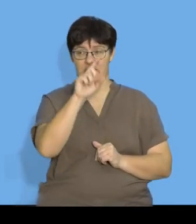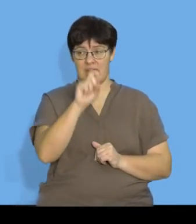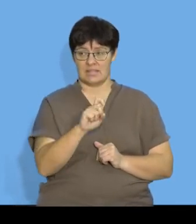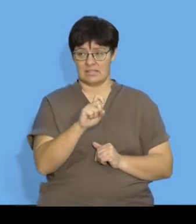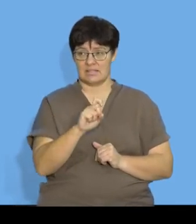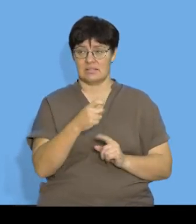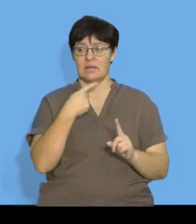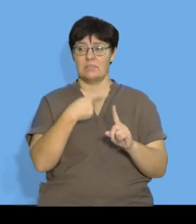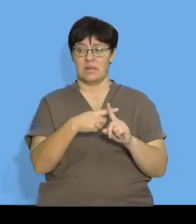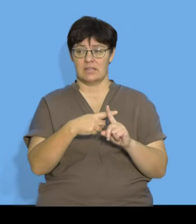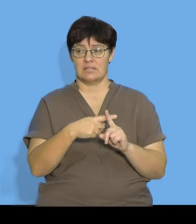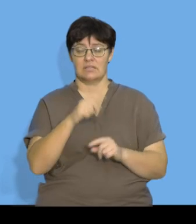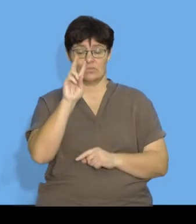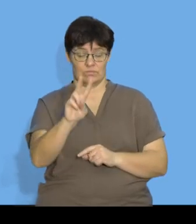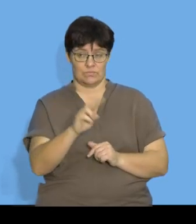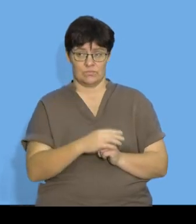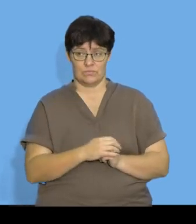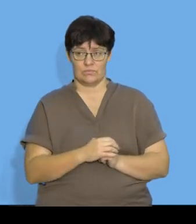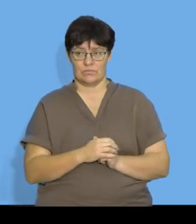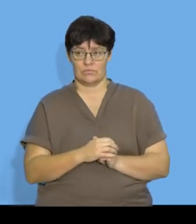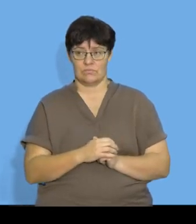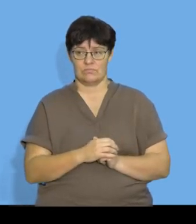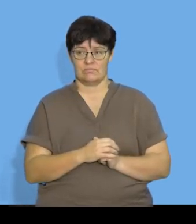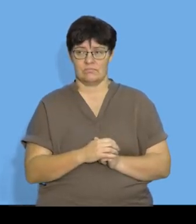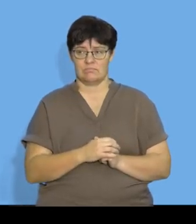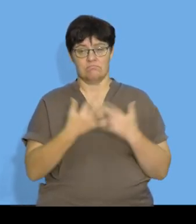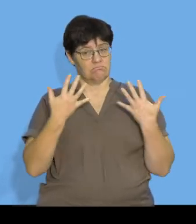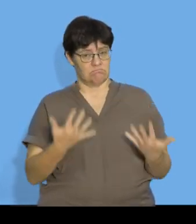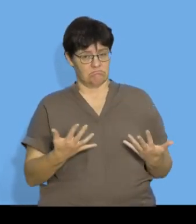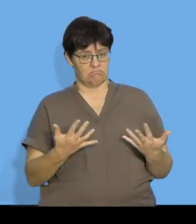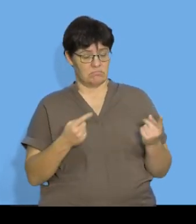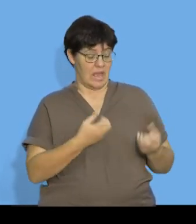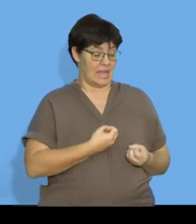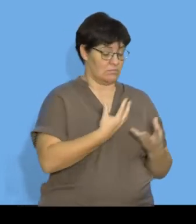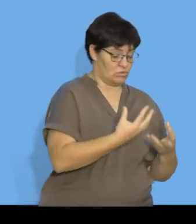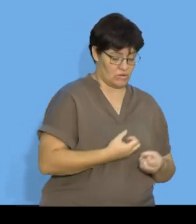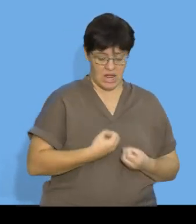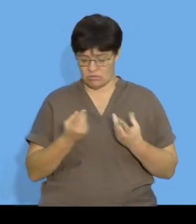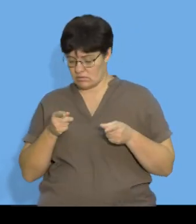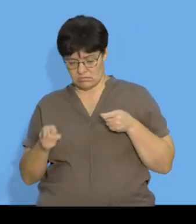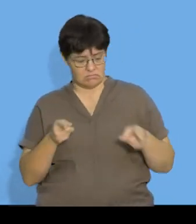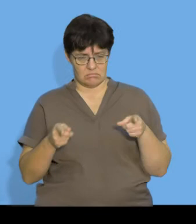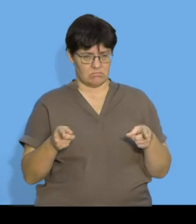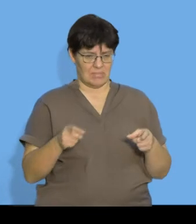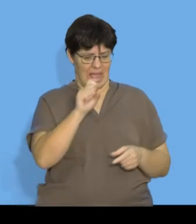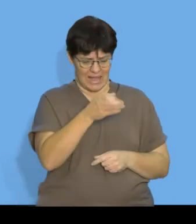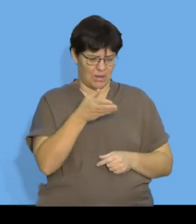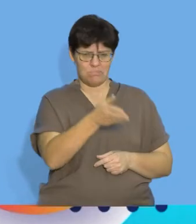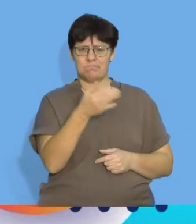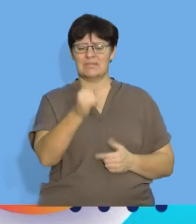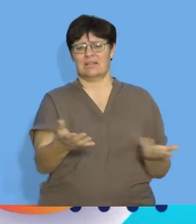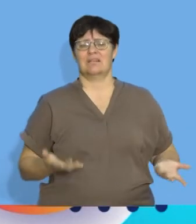x plus two so we now have two expressions that still involve x's